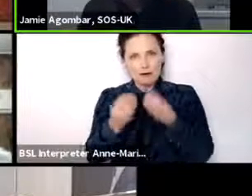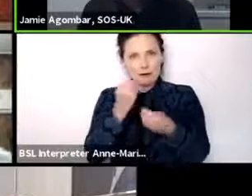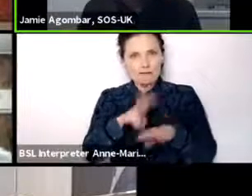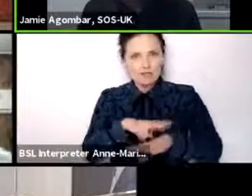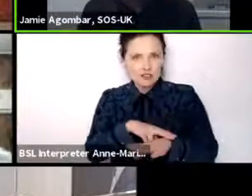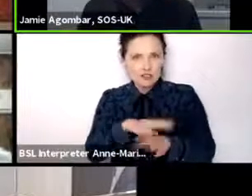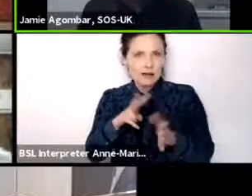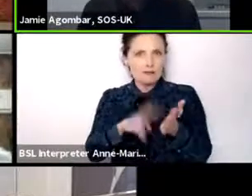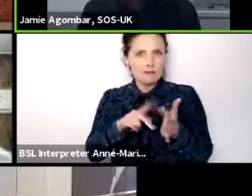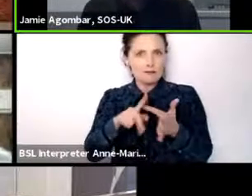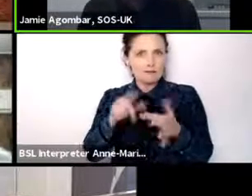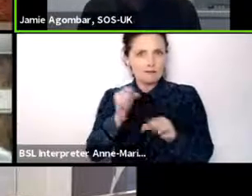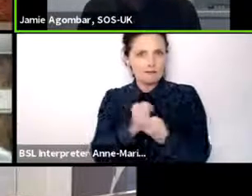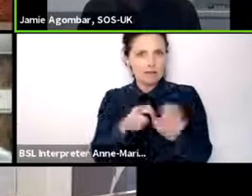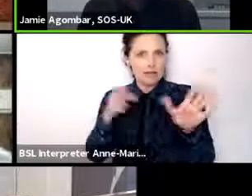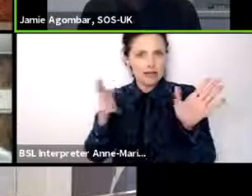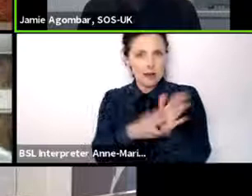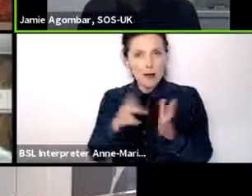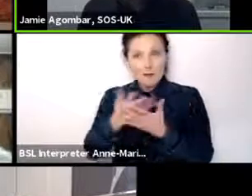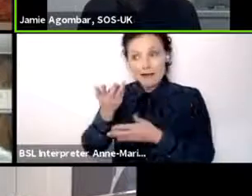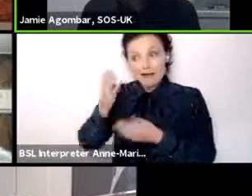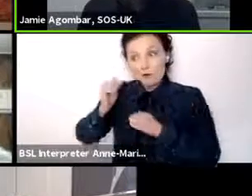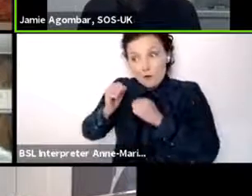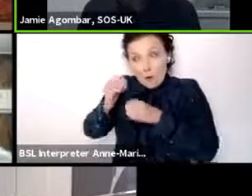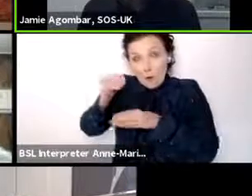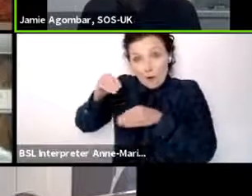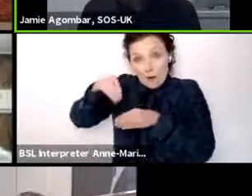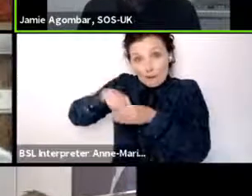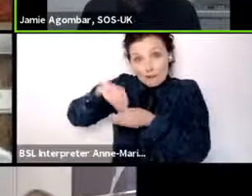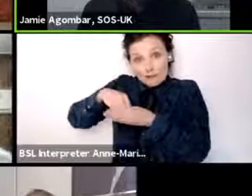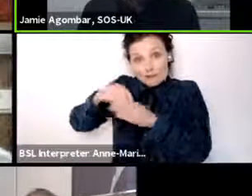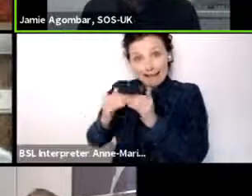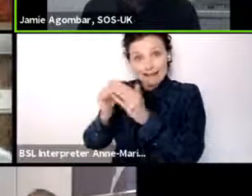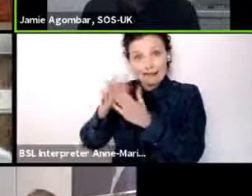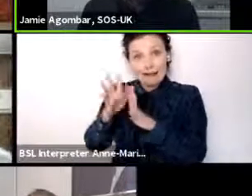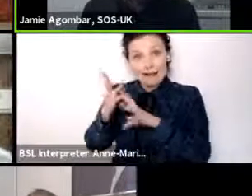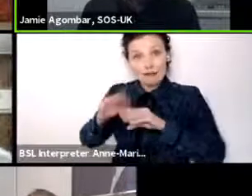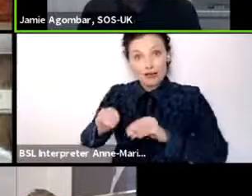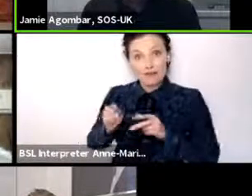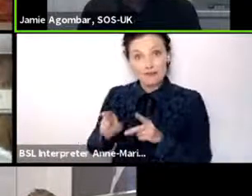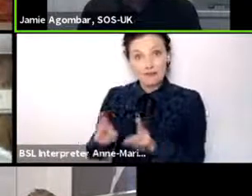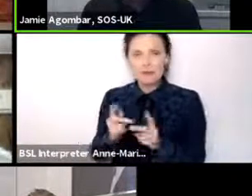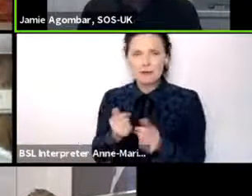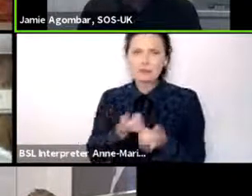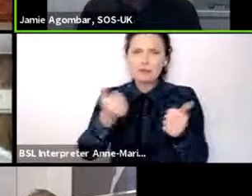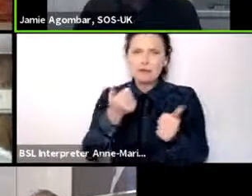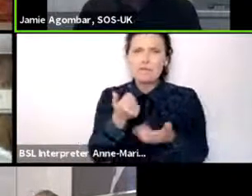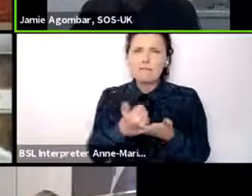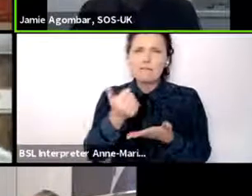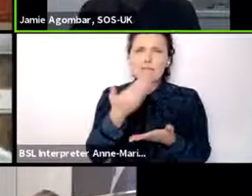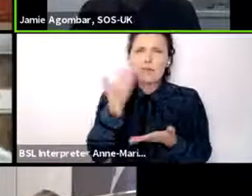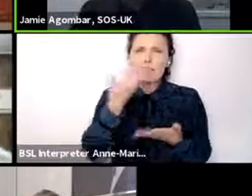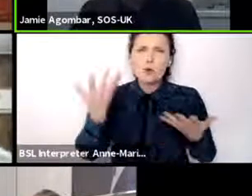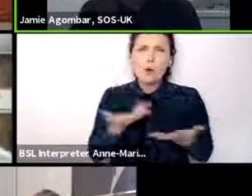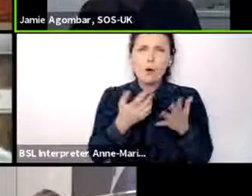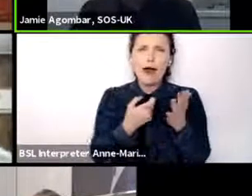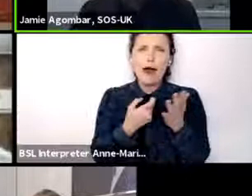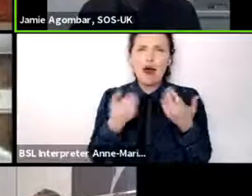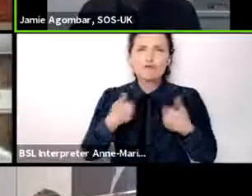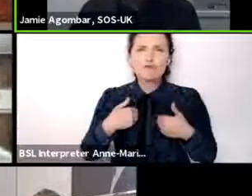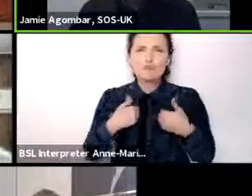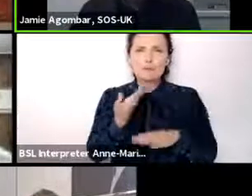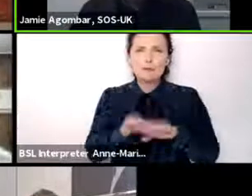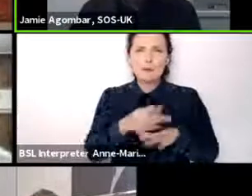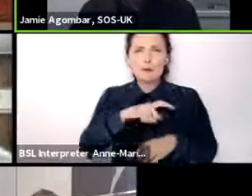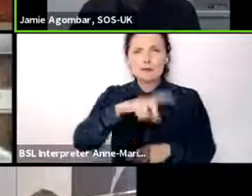system. there's a brilliant school school in Richmond upon Thames where they have given